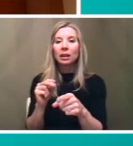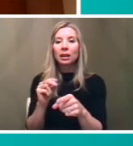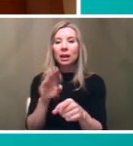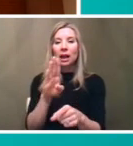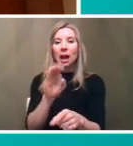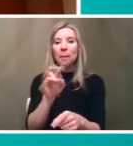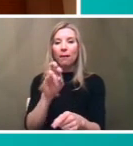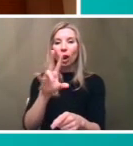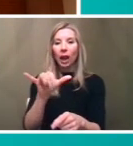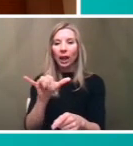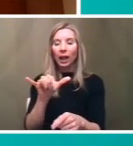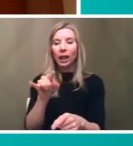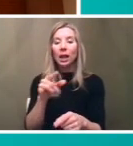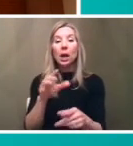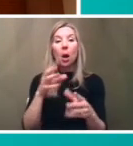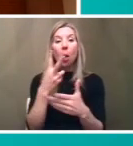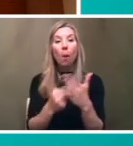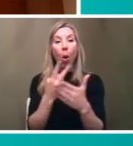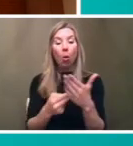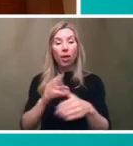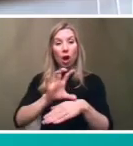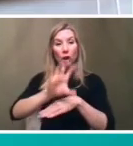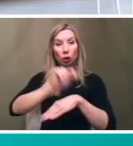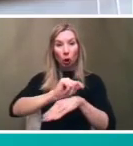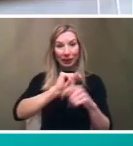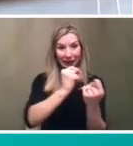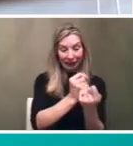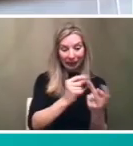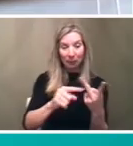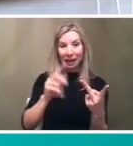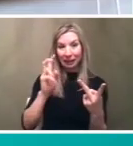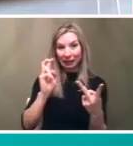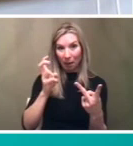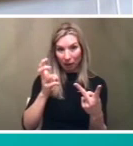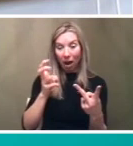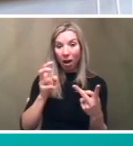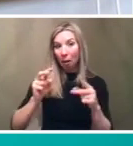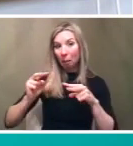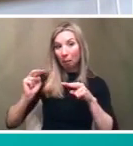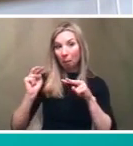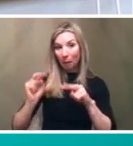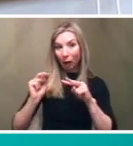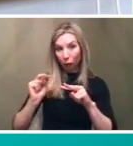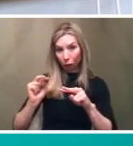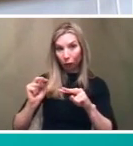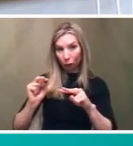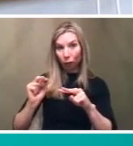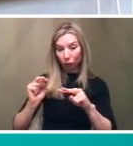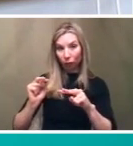the both the consultant team and and septa is um monitors uh um frequently